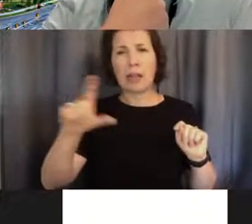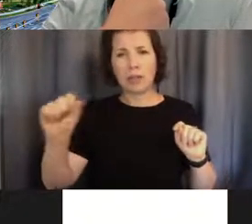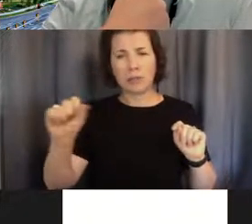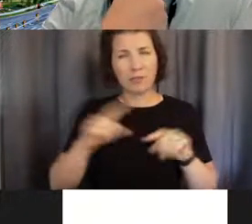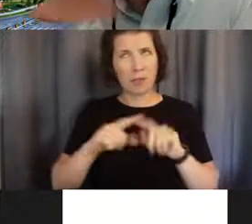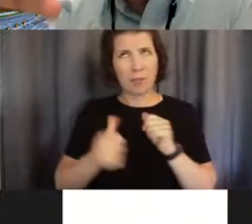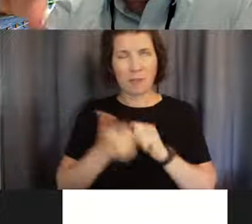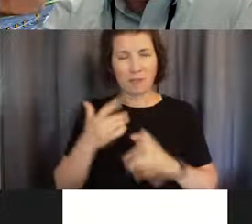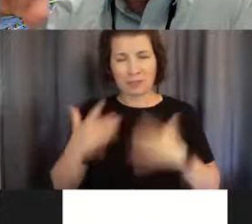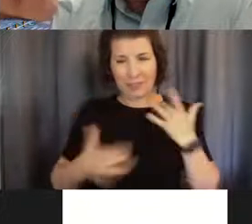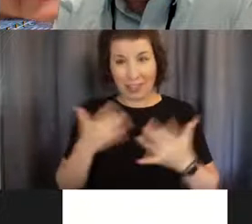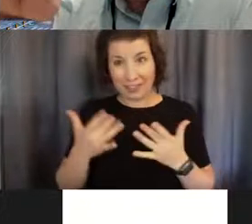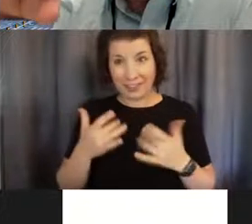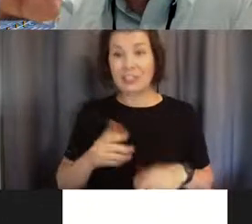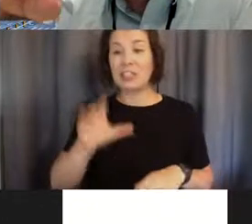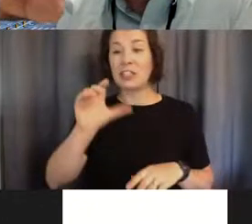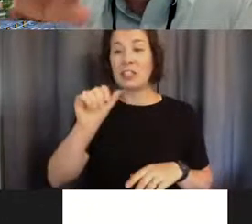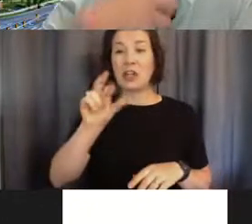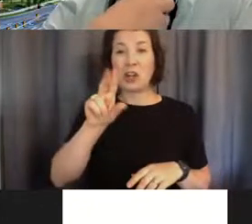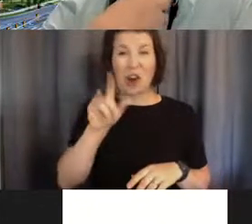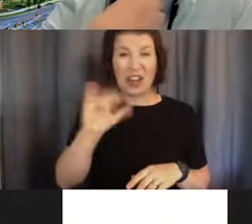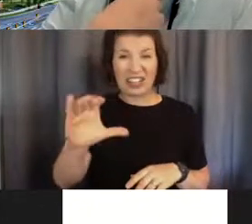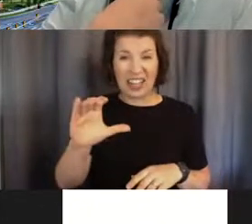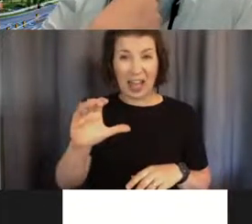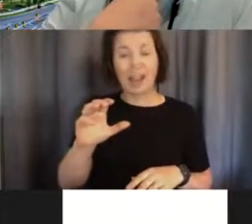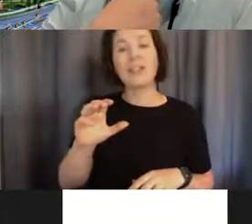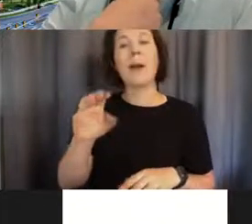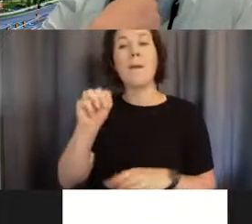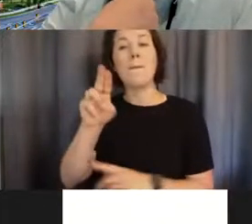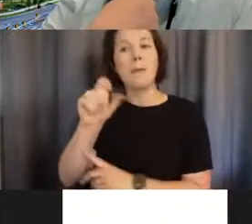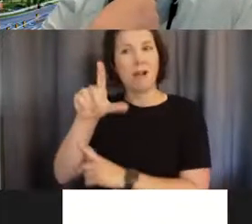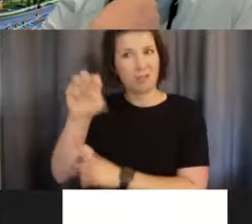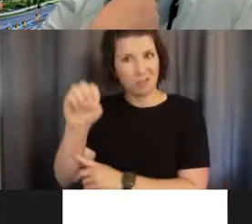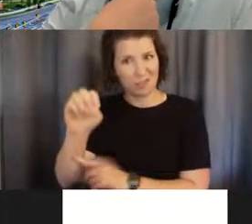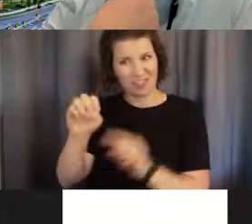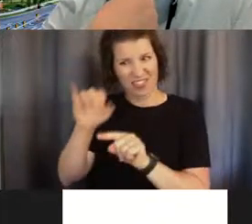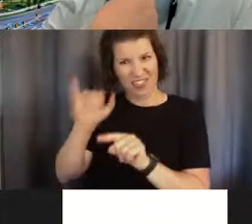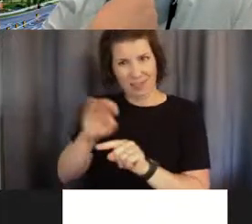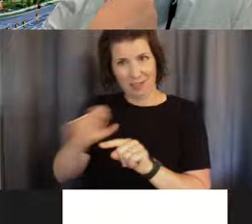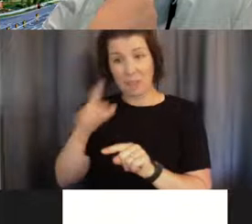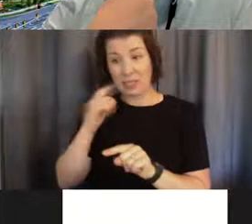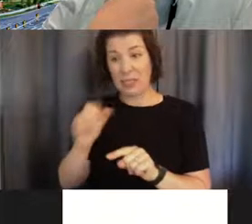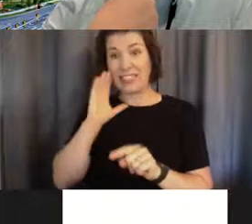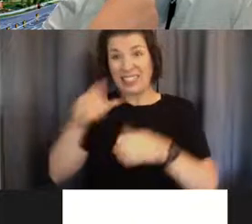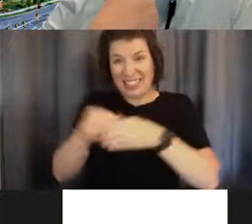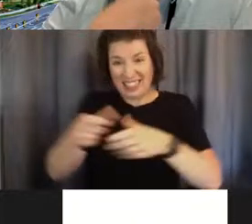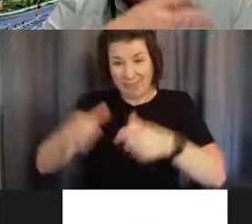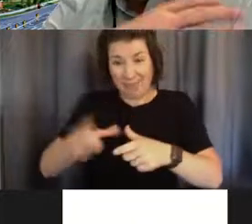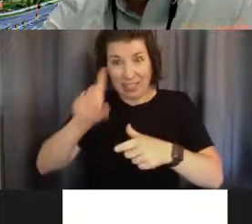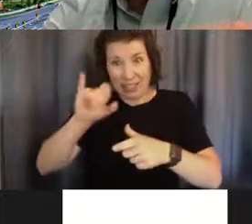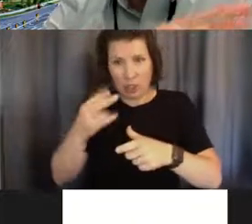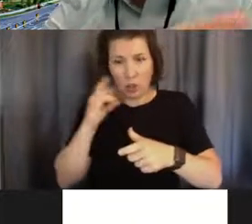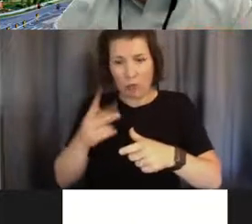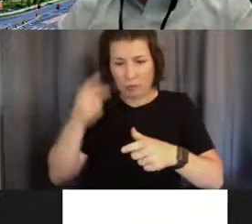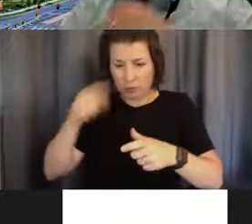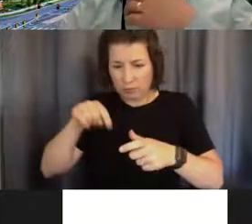because they just sit in a dish and beats. And that's, that's one thing I find really, really